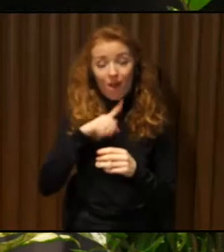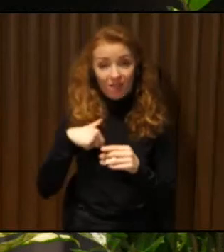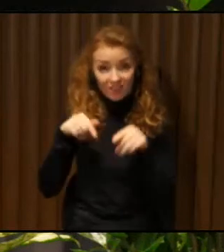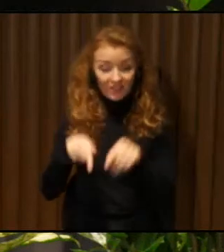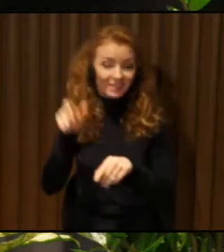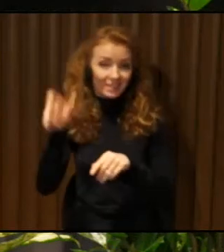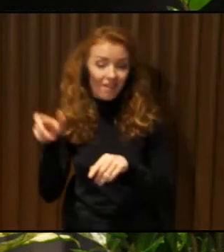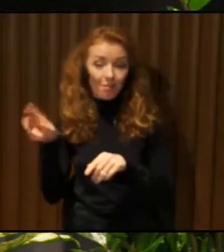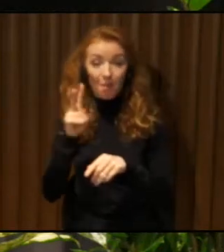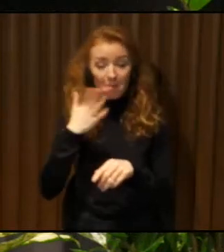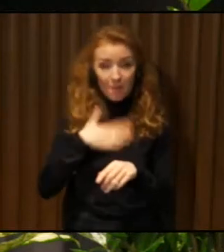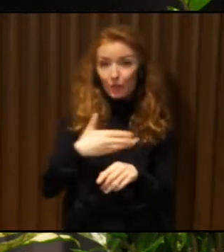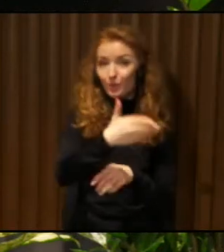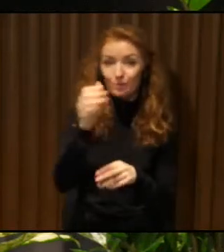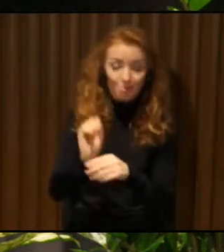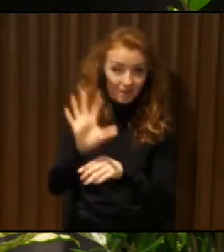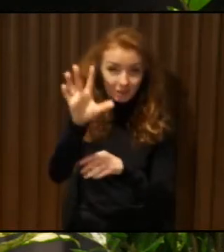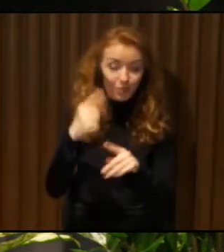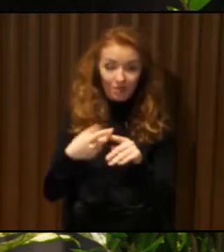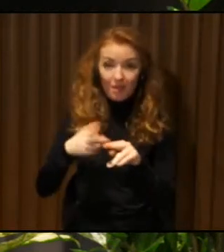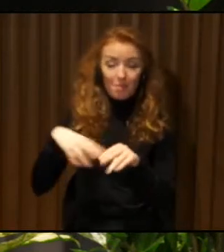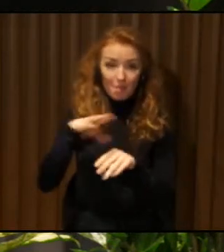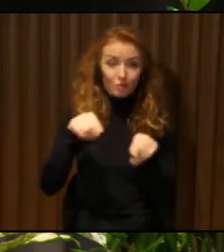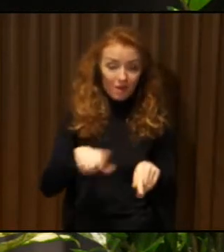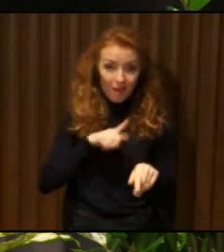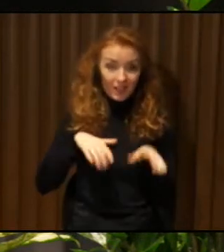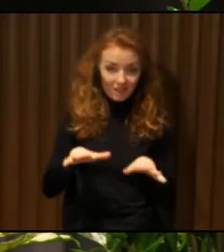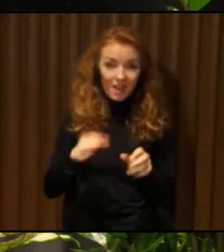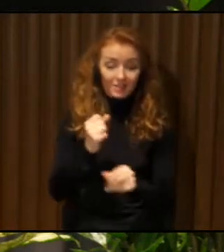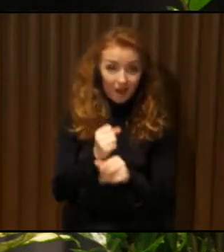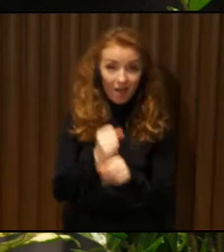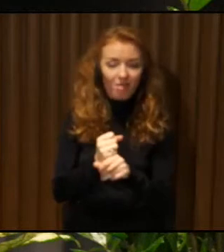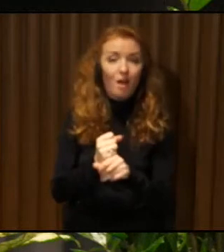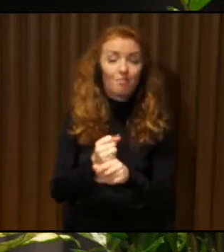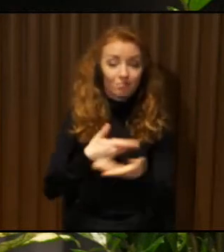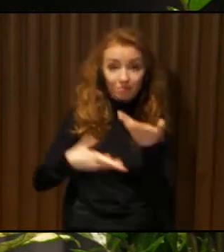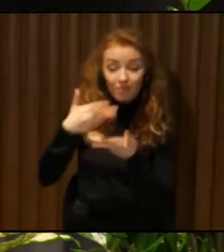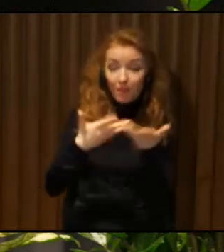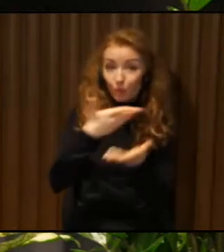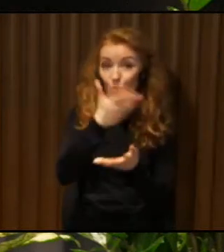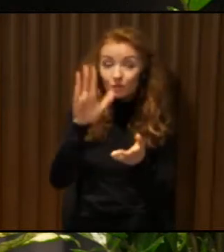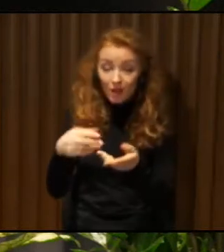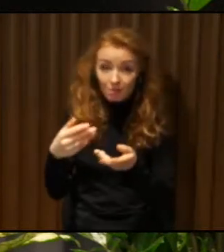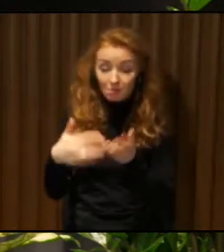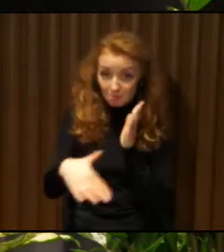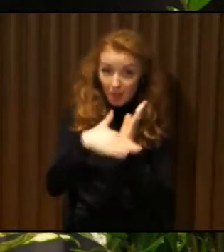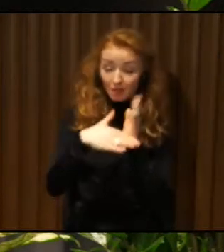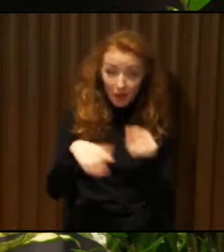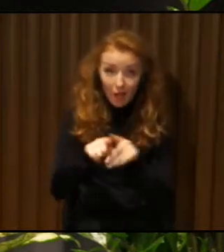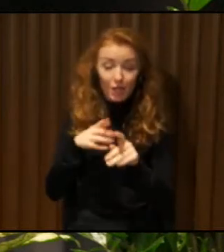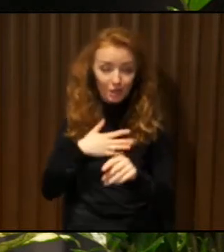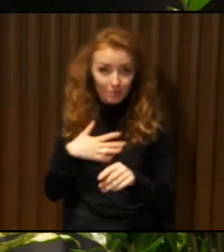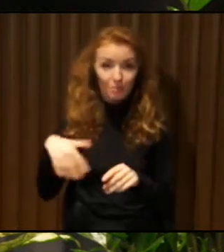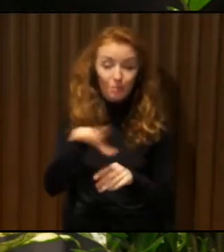cities, and we do, we do in Latvia, then you can upgrade them to the level you just showed us. We just need these sensors to